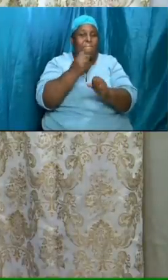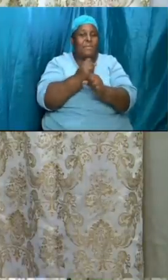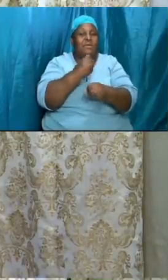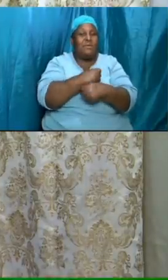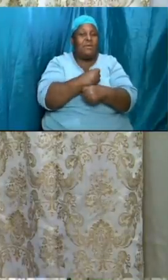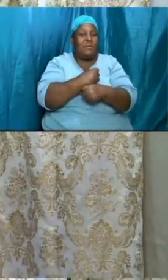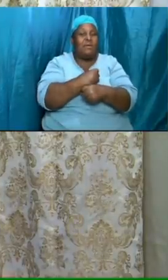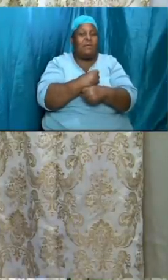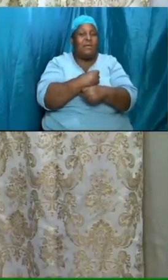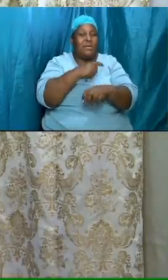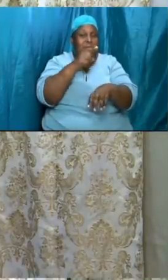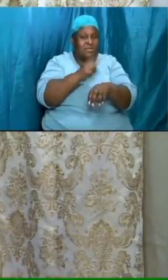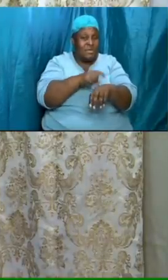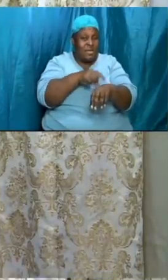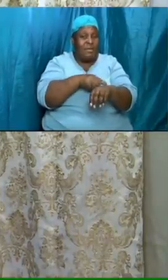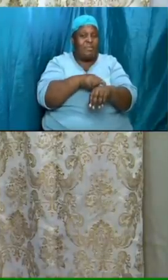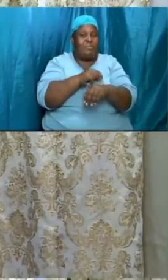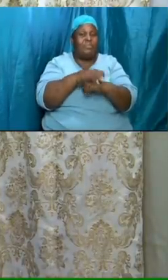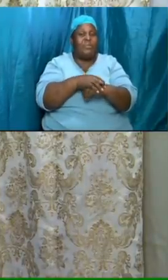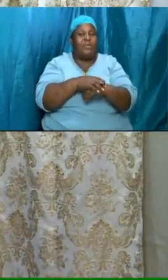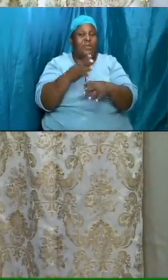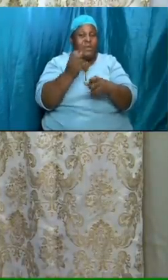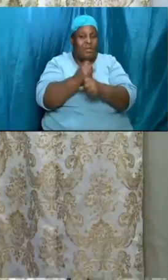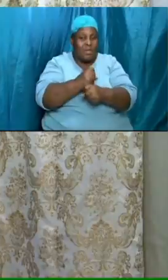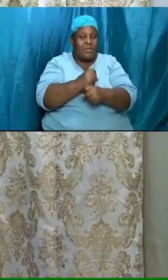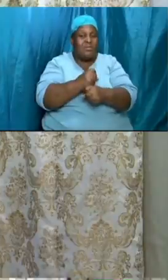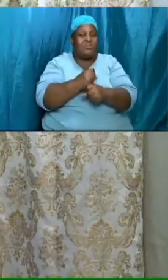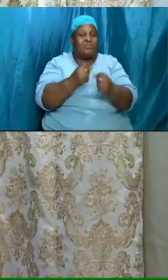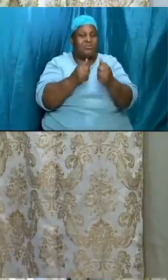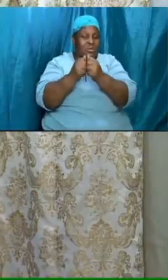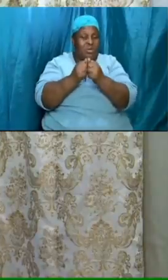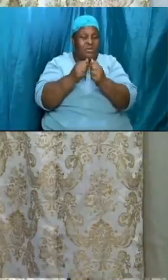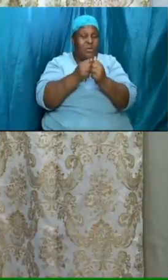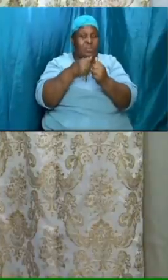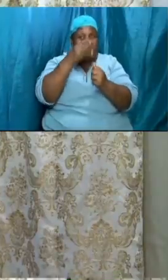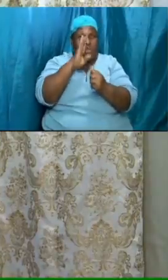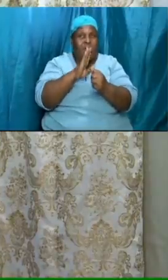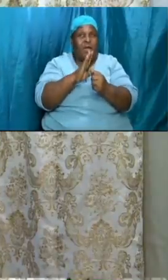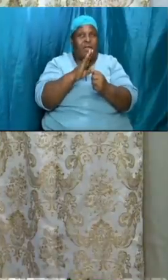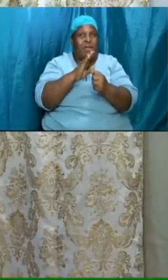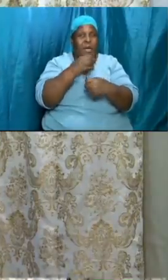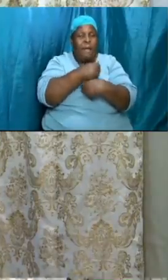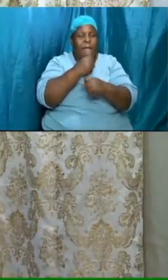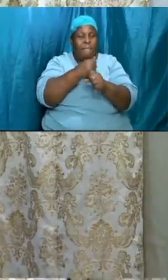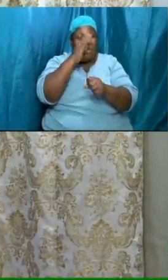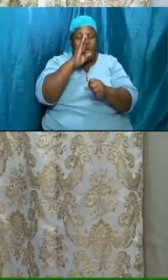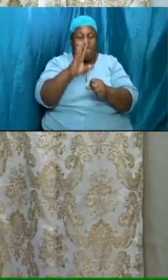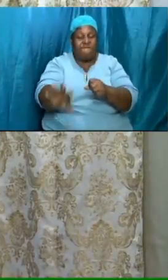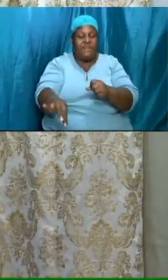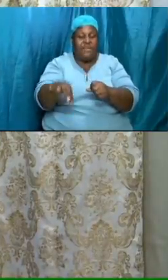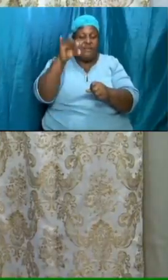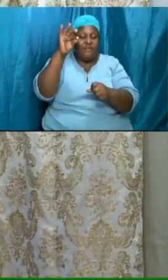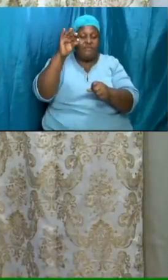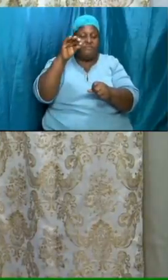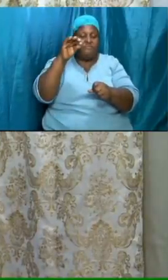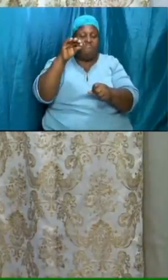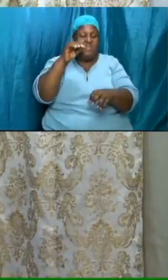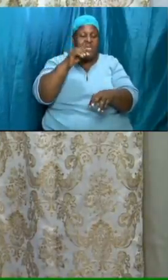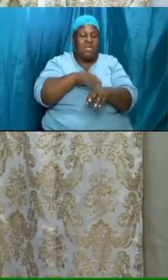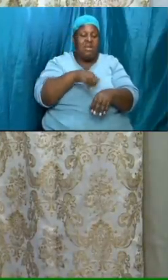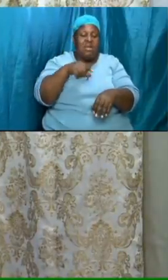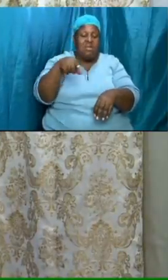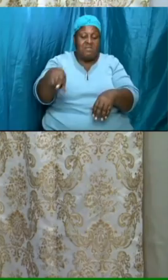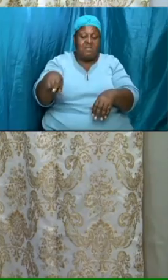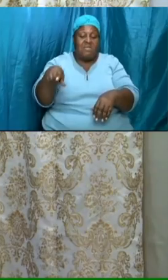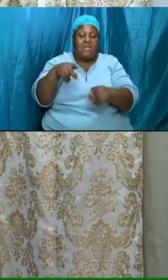when we get together with god and allow him to come find us at that place and at the set time